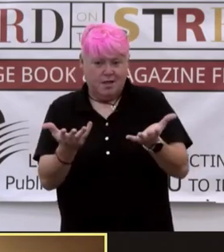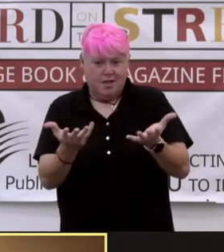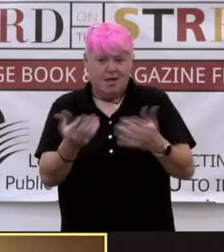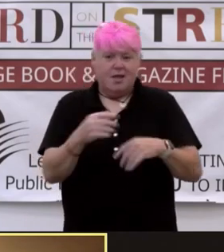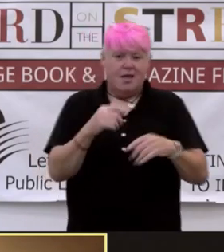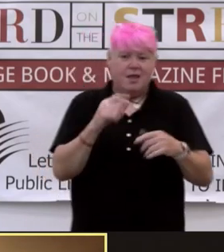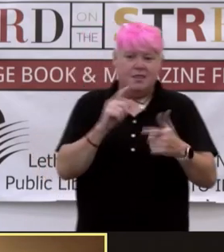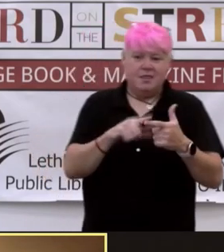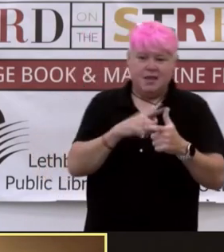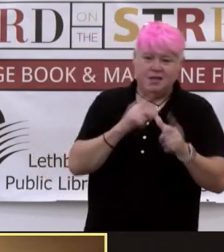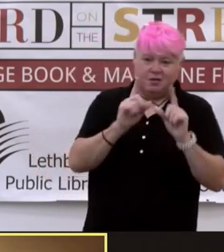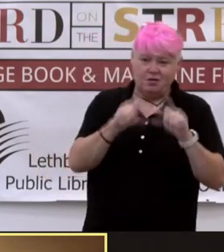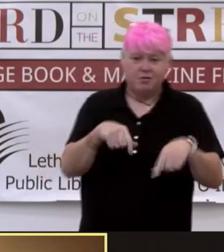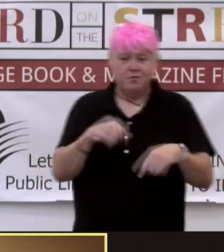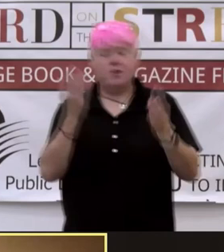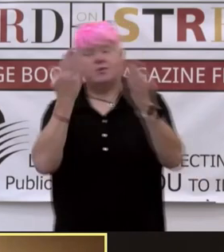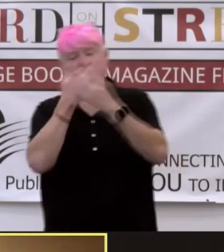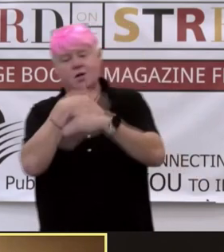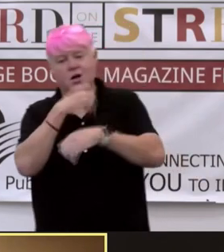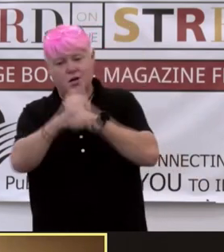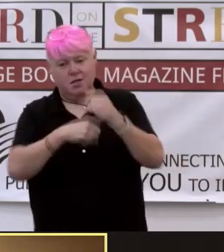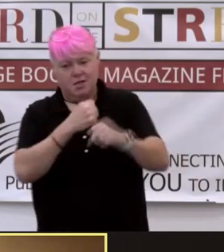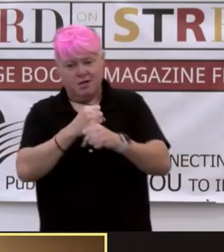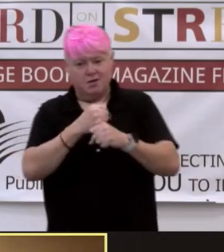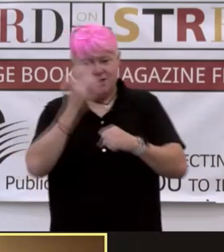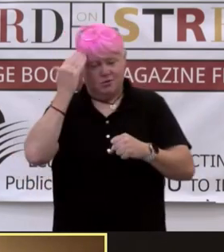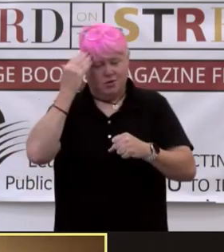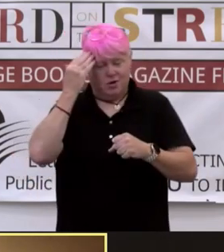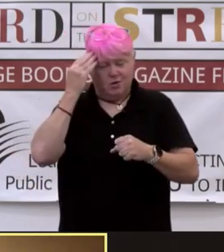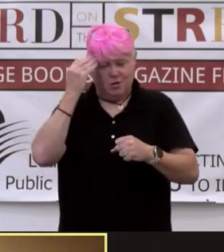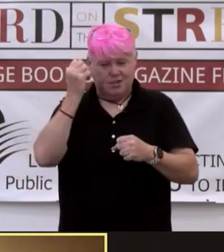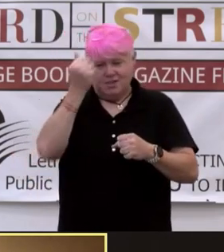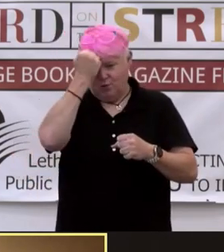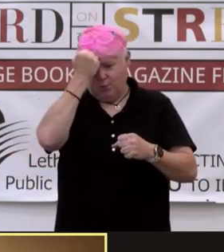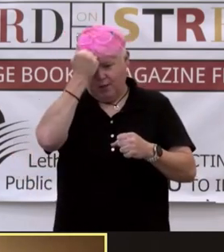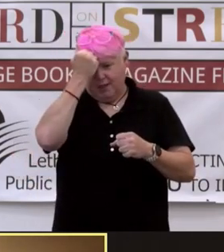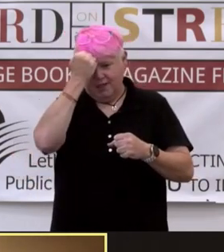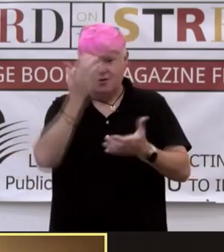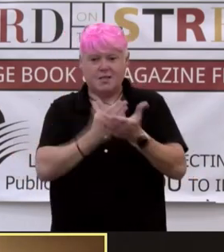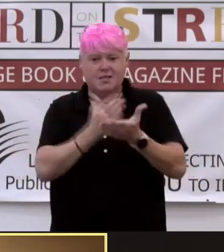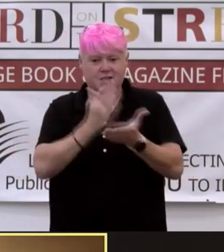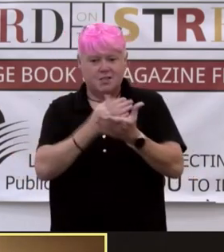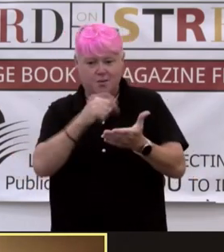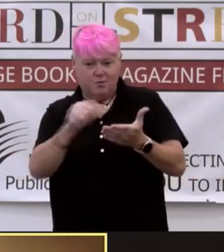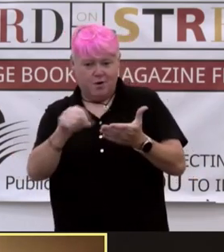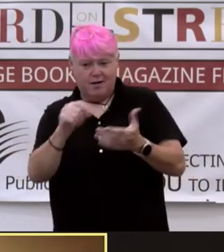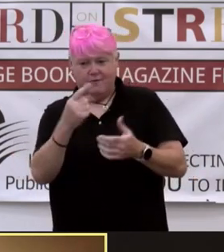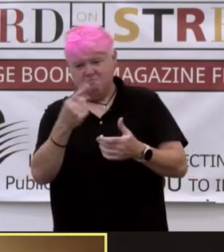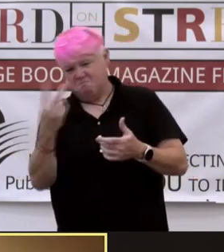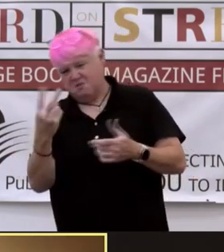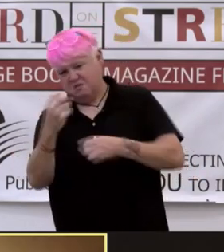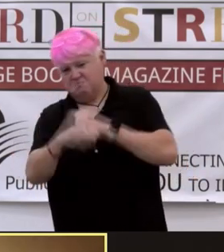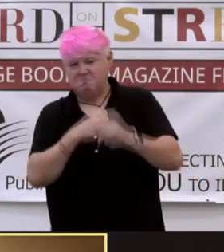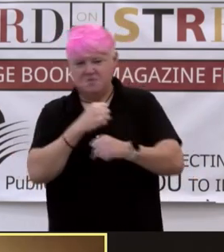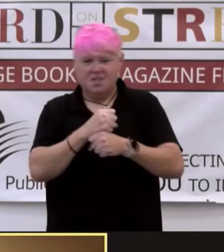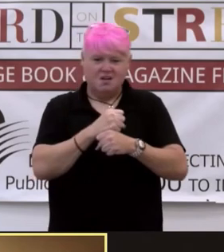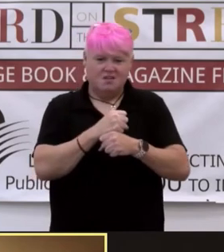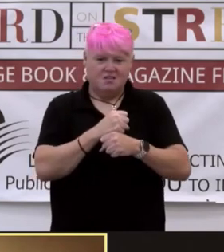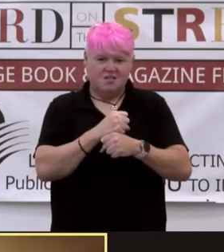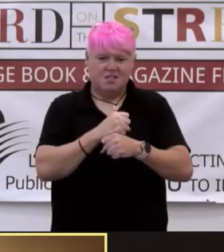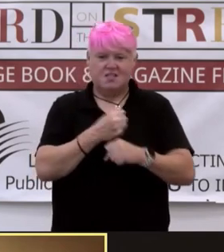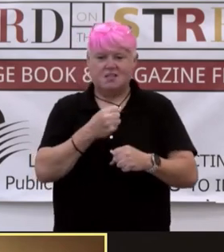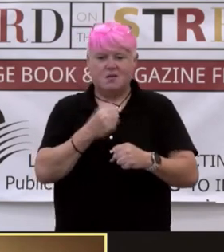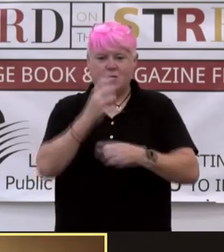that are stupid. Even though you know you're stupid, you still do them. So I stopped writing for a year or two because I felt that the world was too dark. And